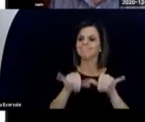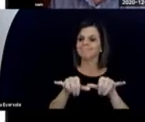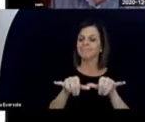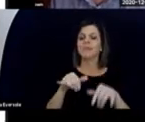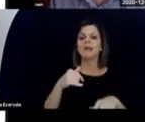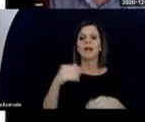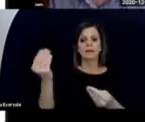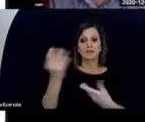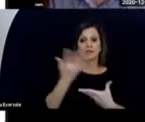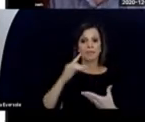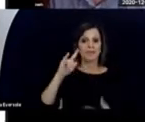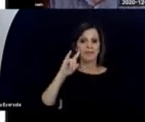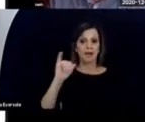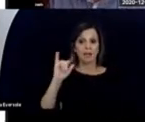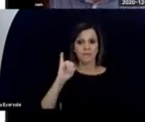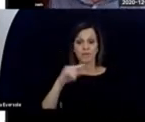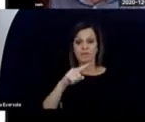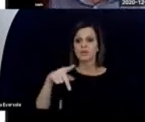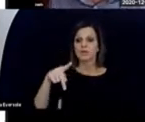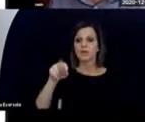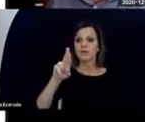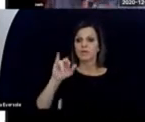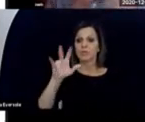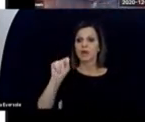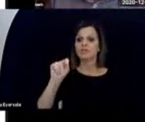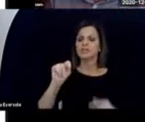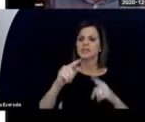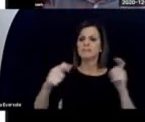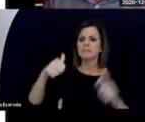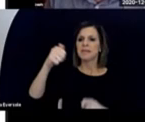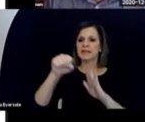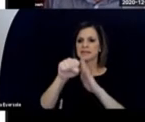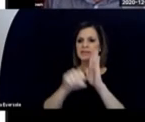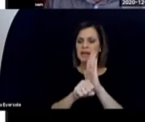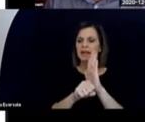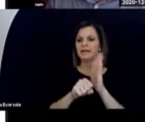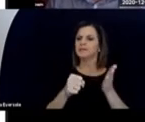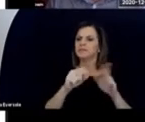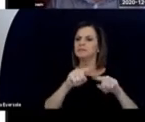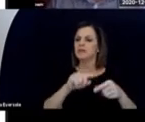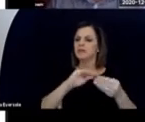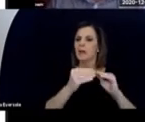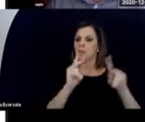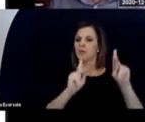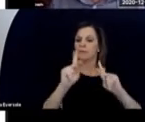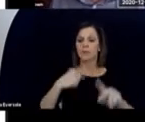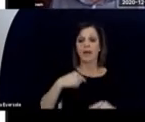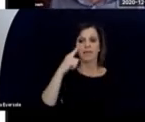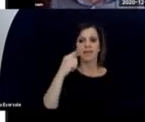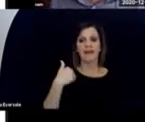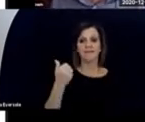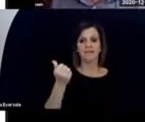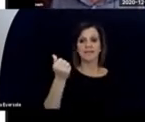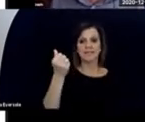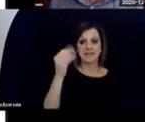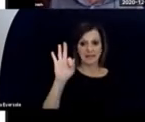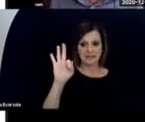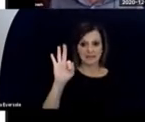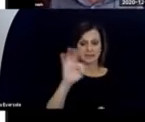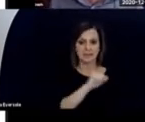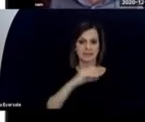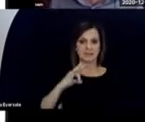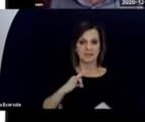in the beginning, the California Project as the biggest state in terms of population, I think there were